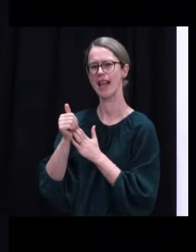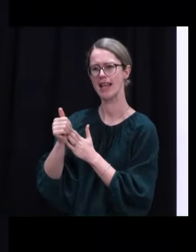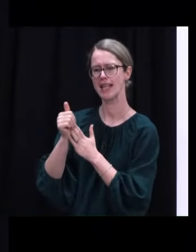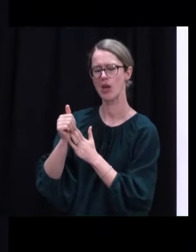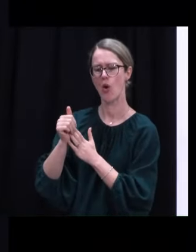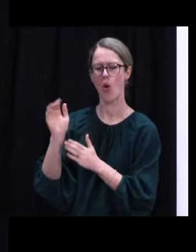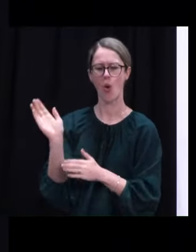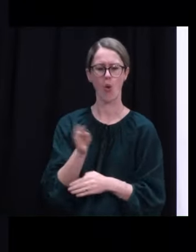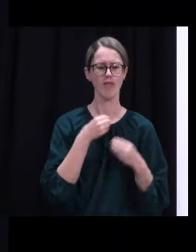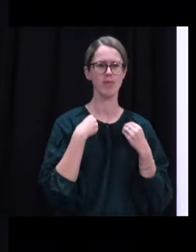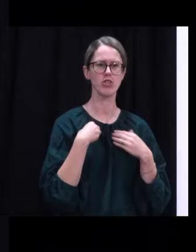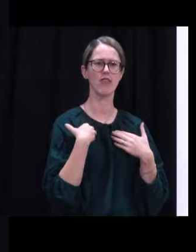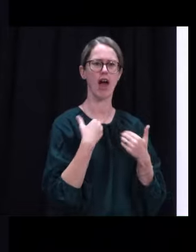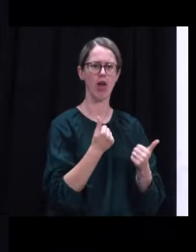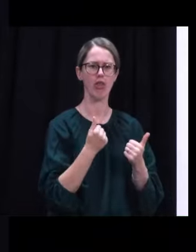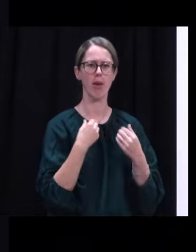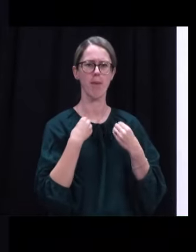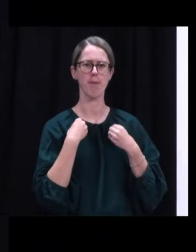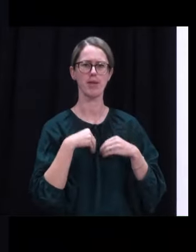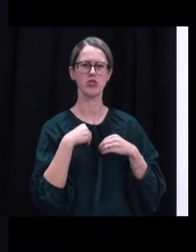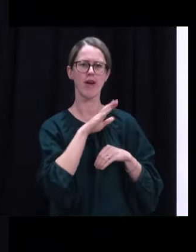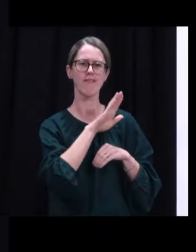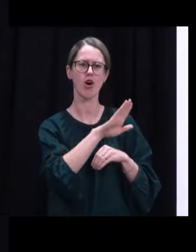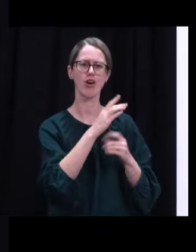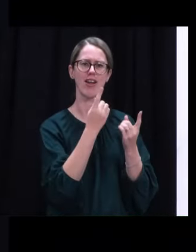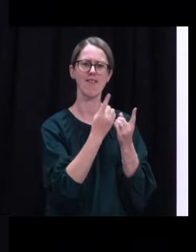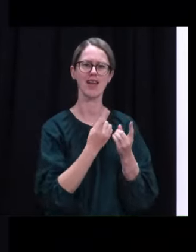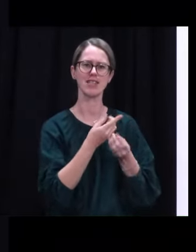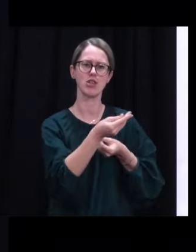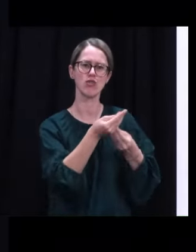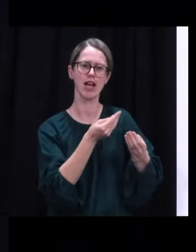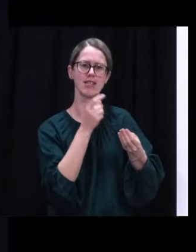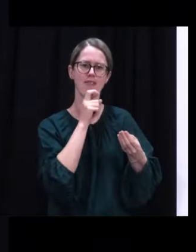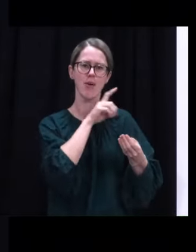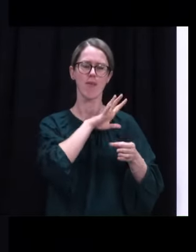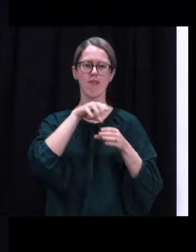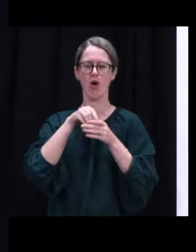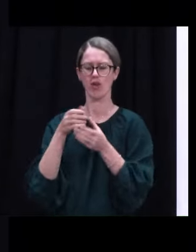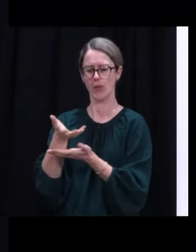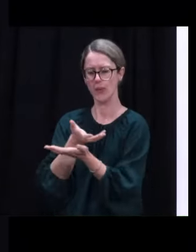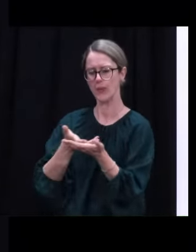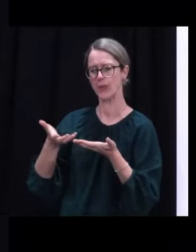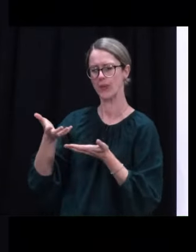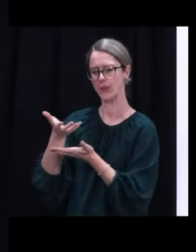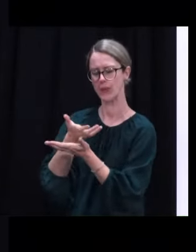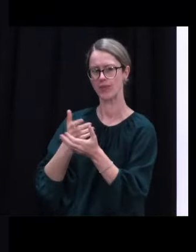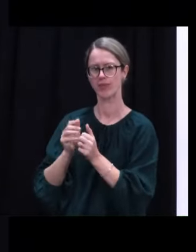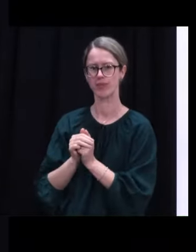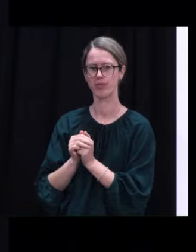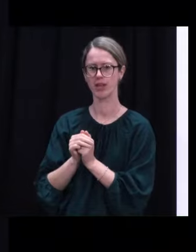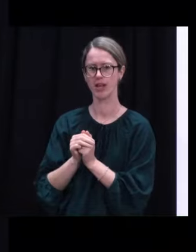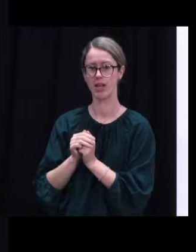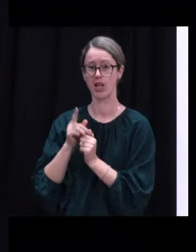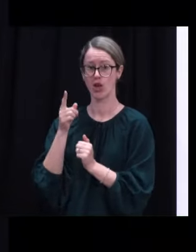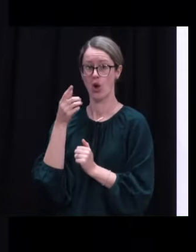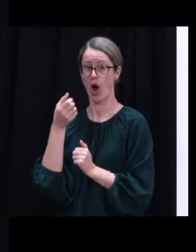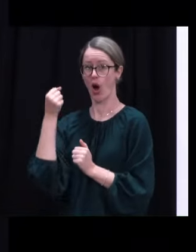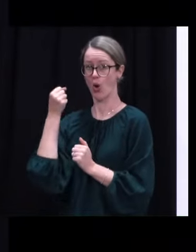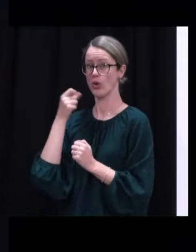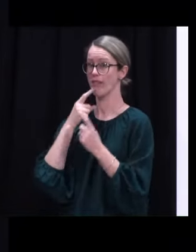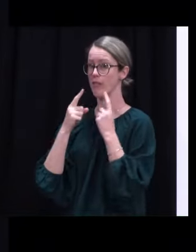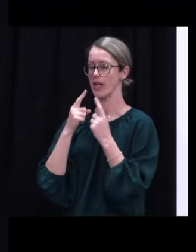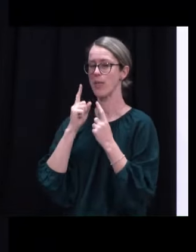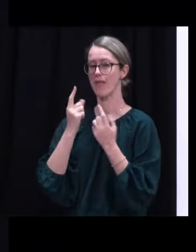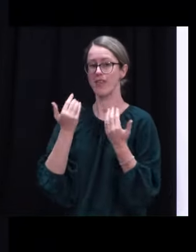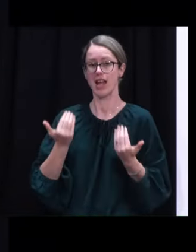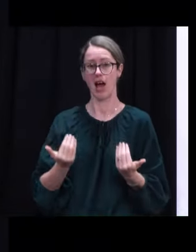all the Ministry of Health and Ministry of Foreign Affairs and Trade staff for being involved thus far. While we wait to share extra information, for now, I